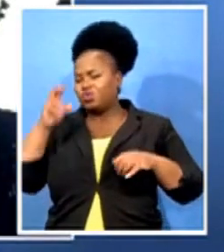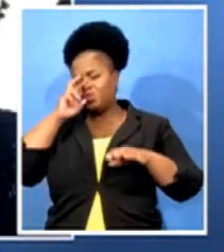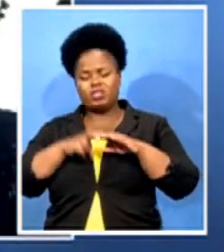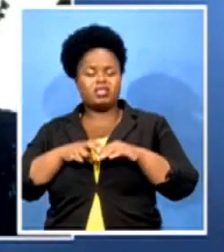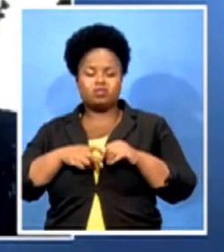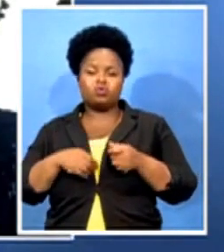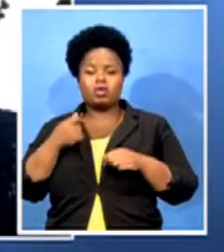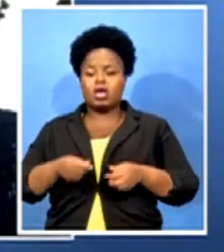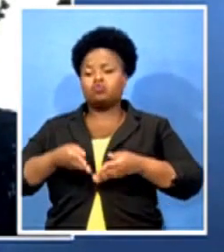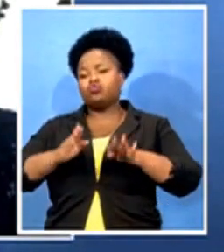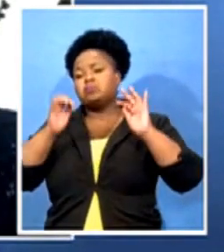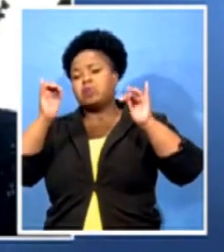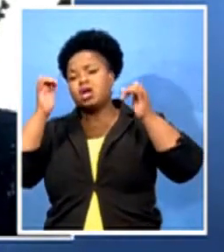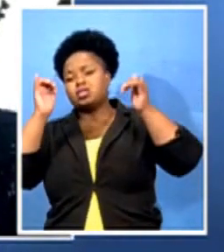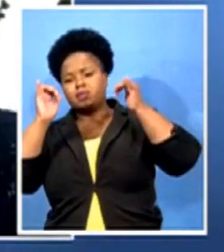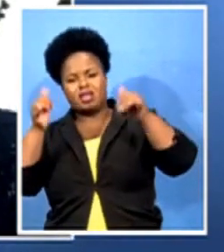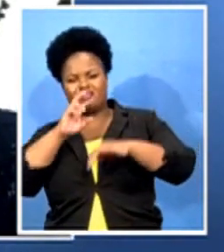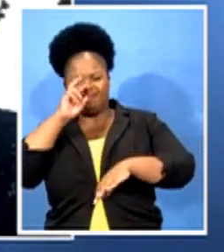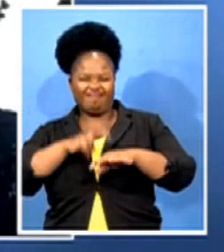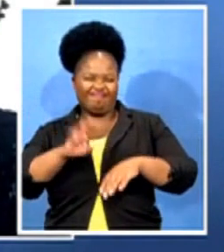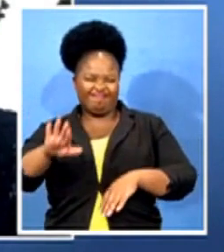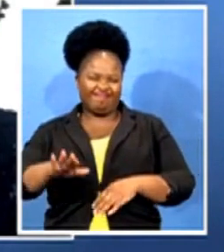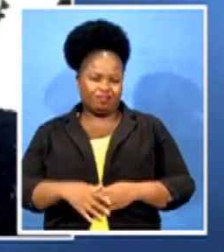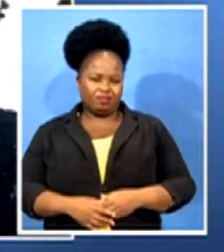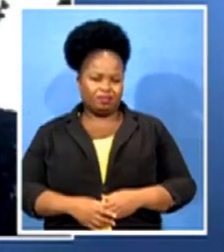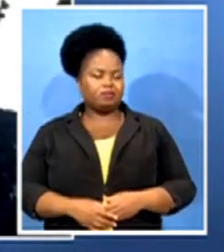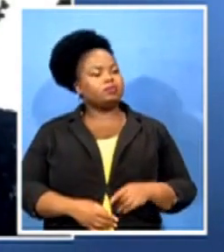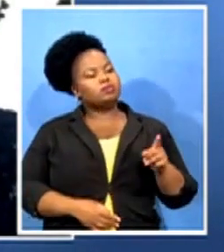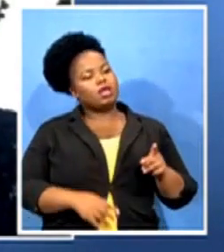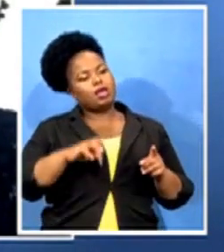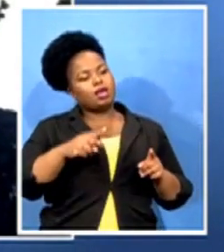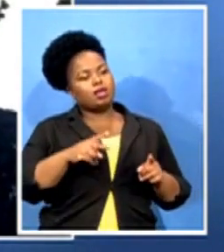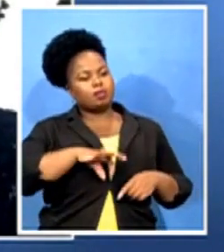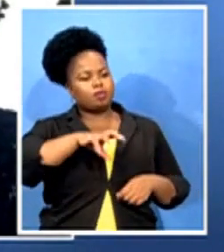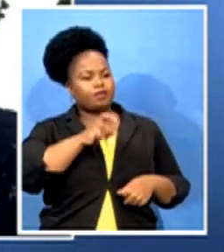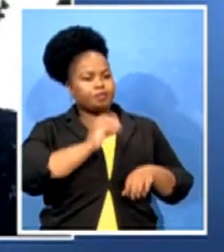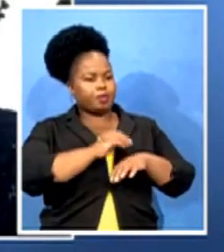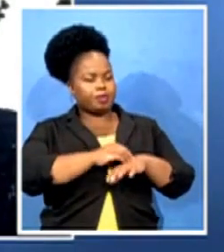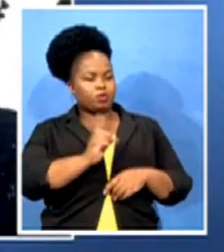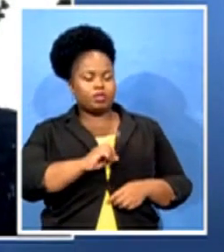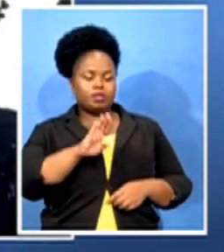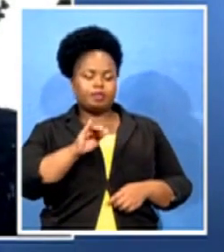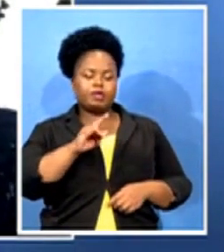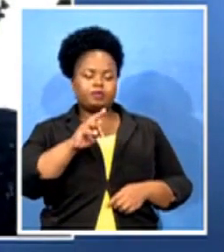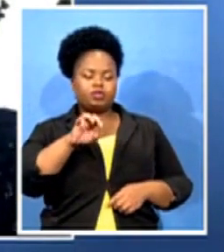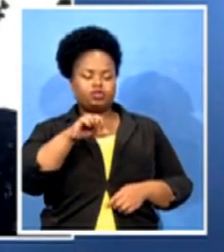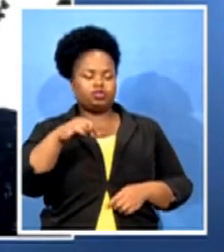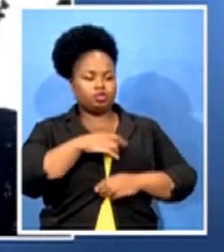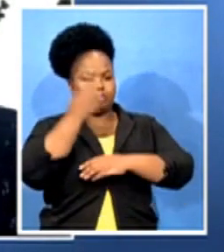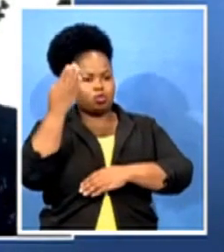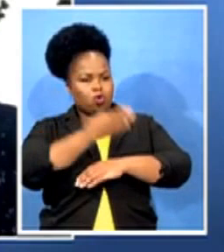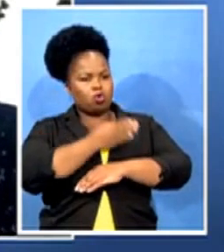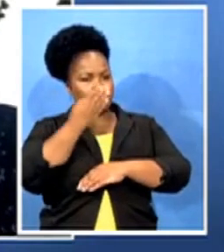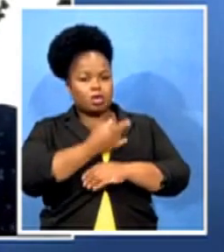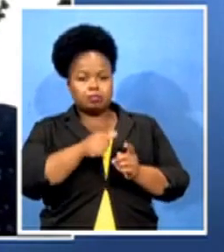one of the other pressure points in your province is the Bay Bridge border post. What's the situation like at the moment? And can you